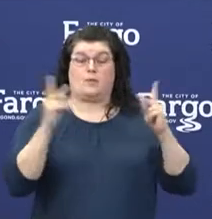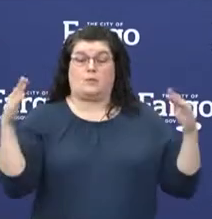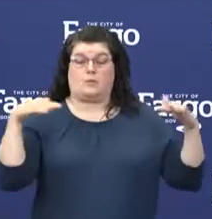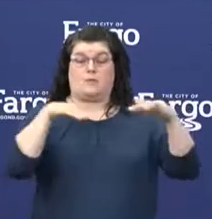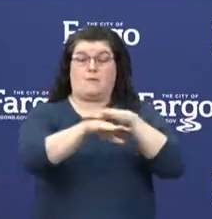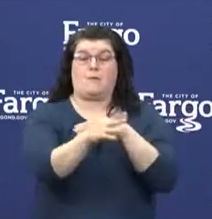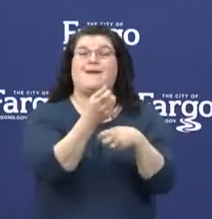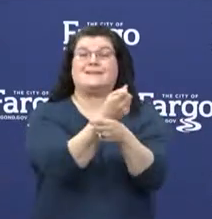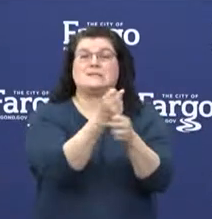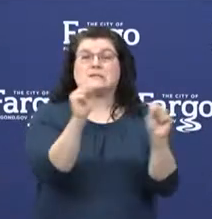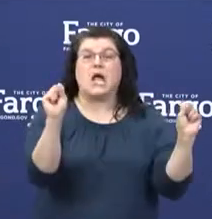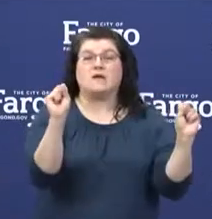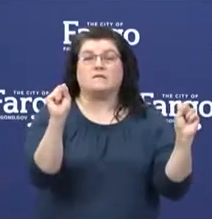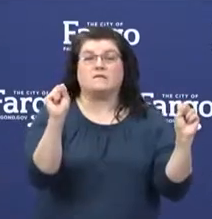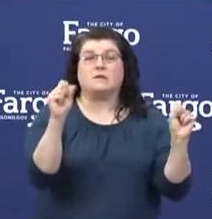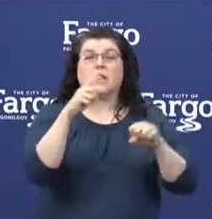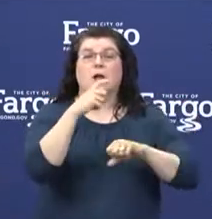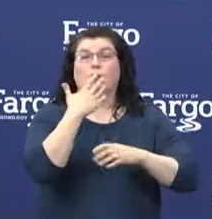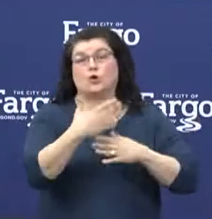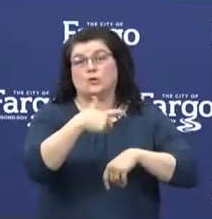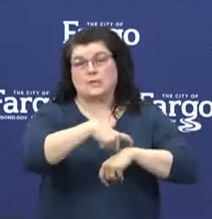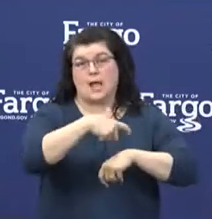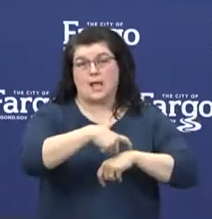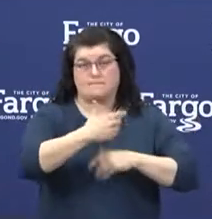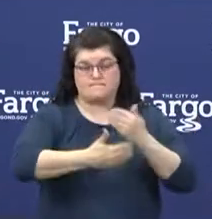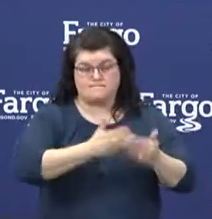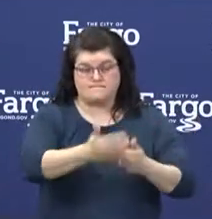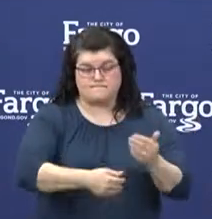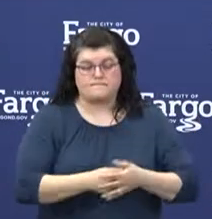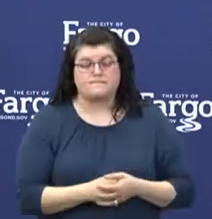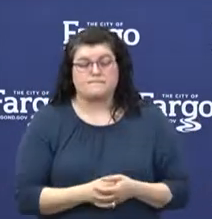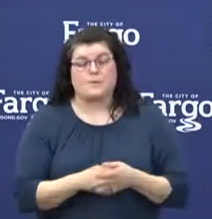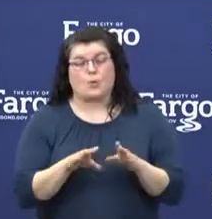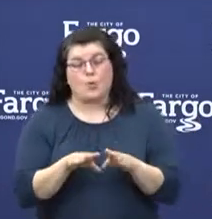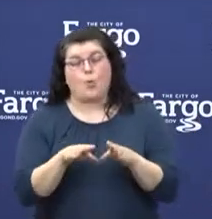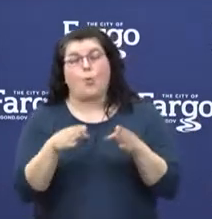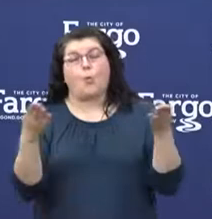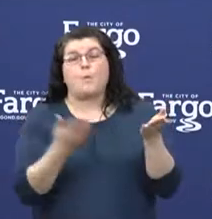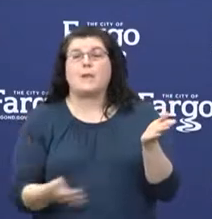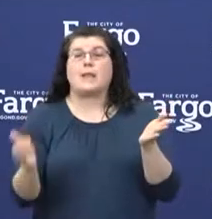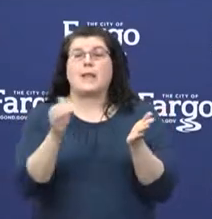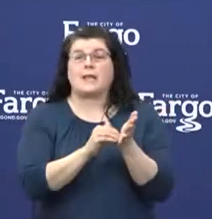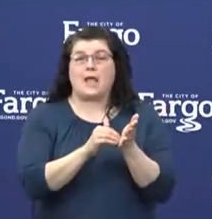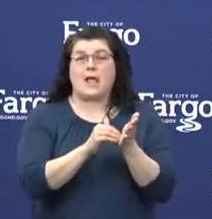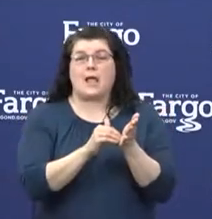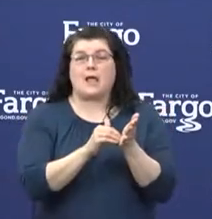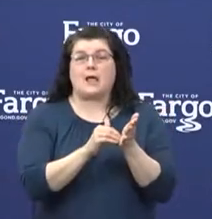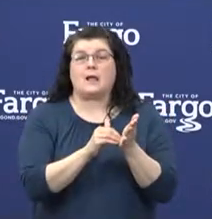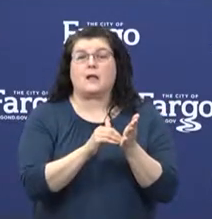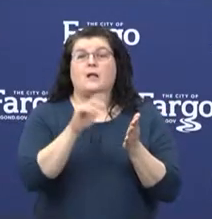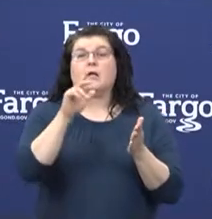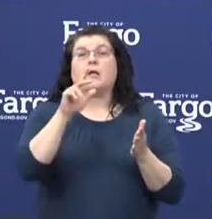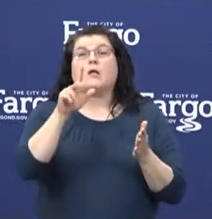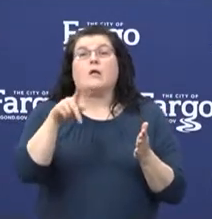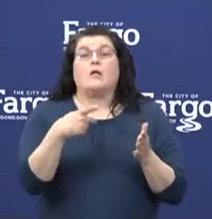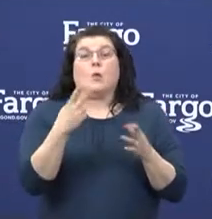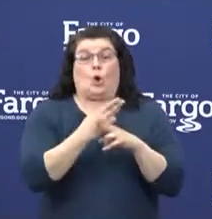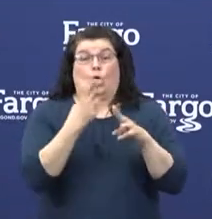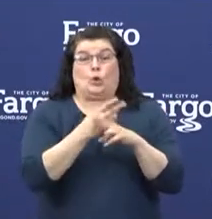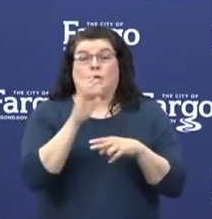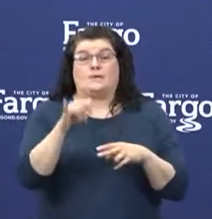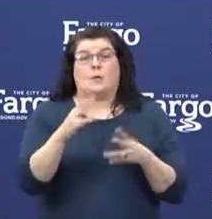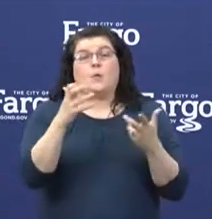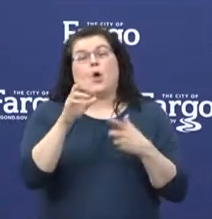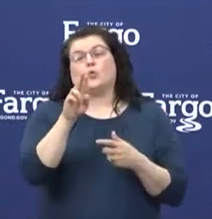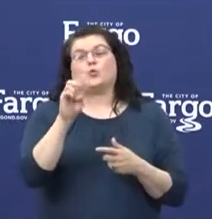operations in a timely manner. Our reopening effort will consist of a phased approach to ensure we are responsibly rebooting